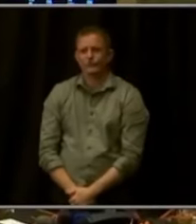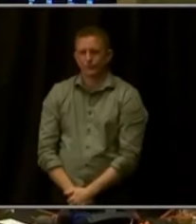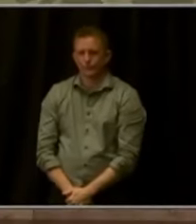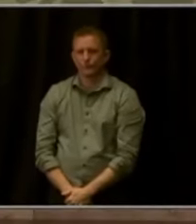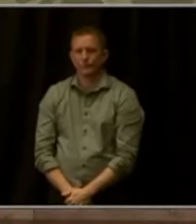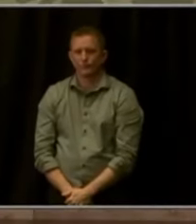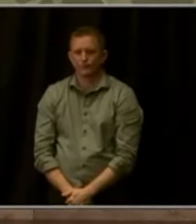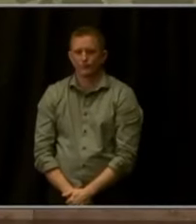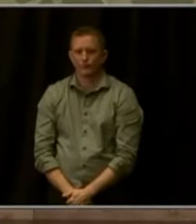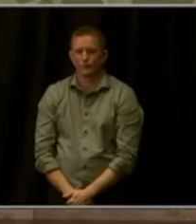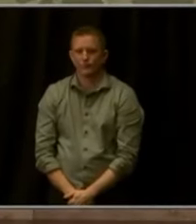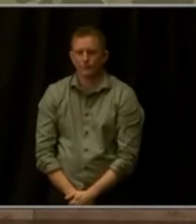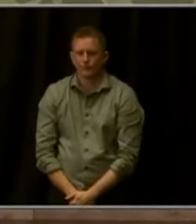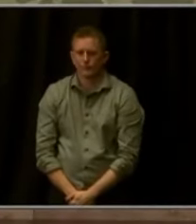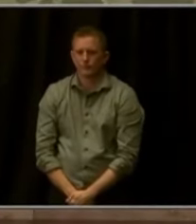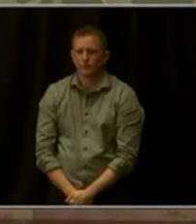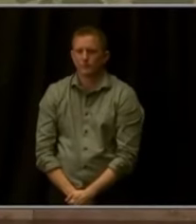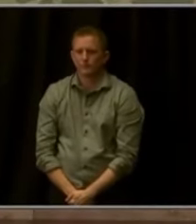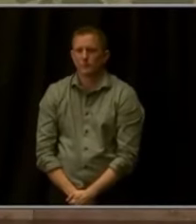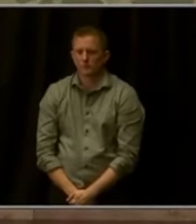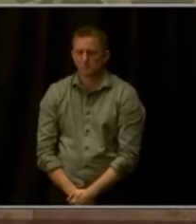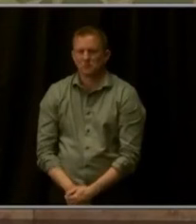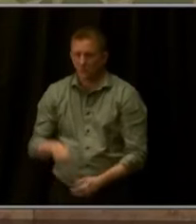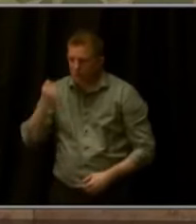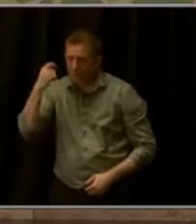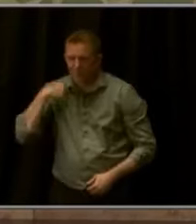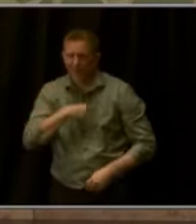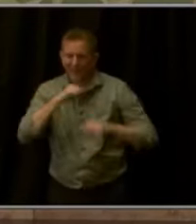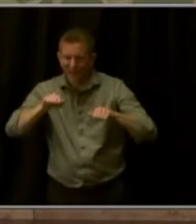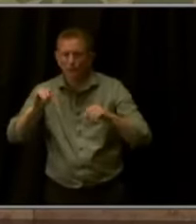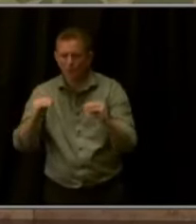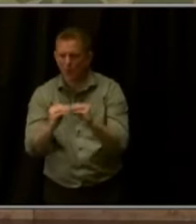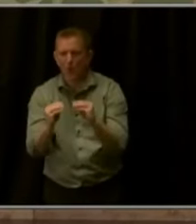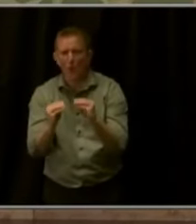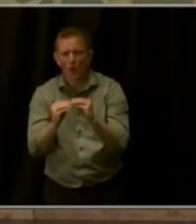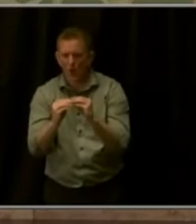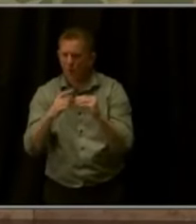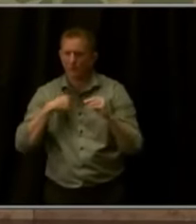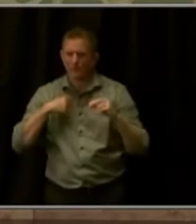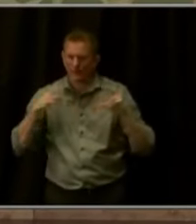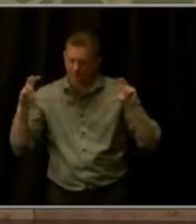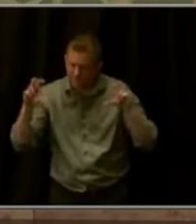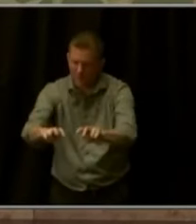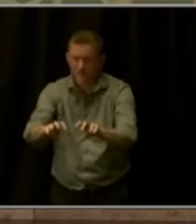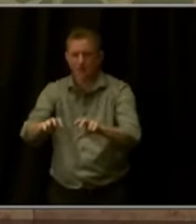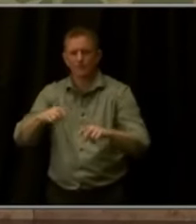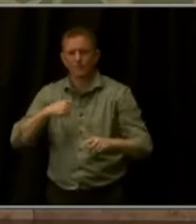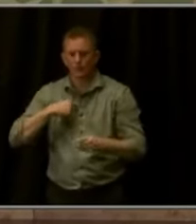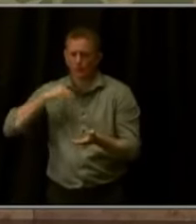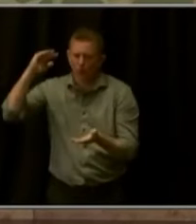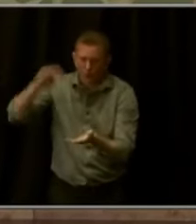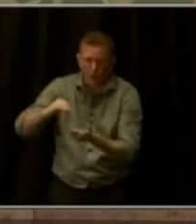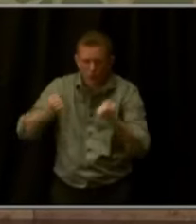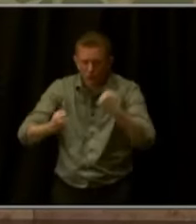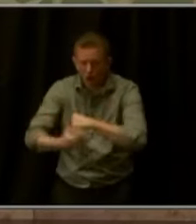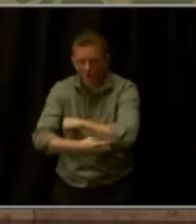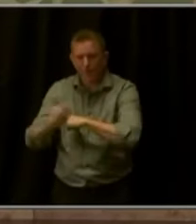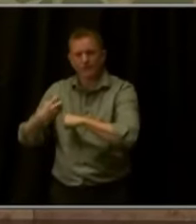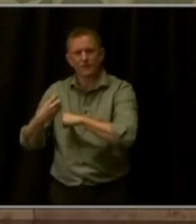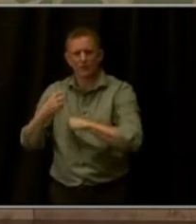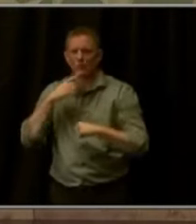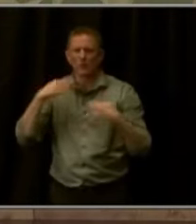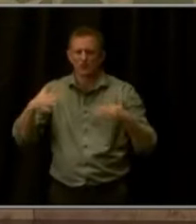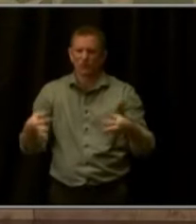And we need to do more. Ongoing data-driven investments in reducing auto theft are absolutely critical to